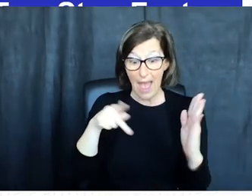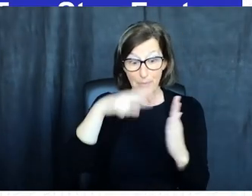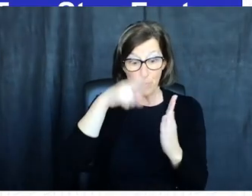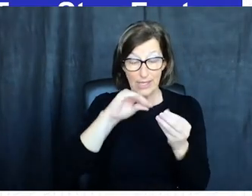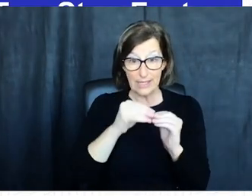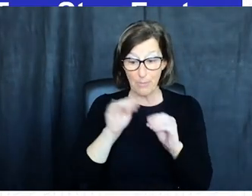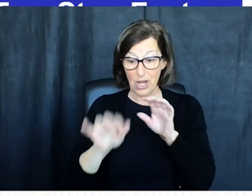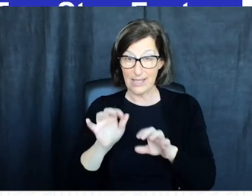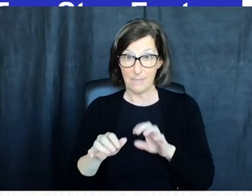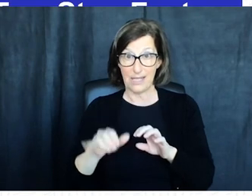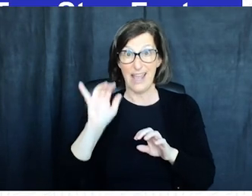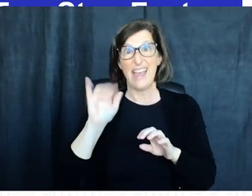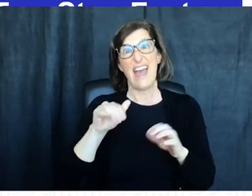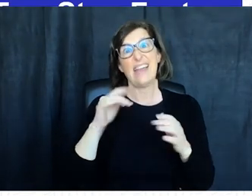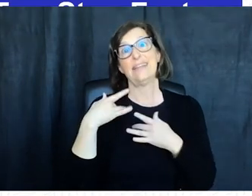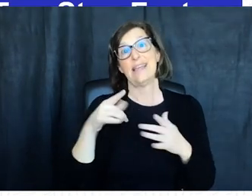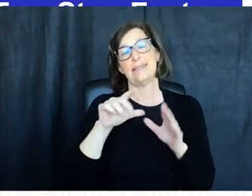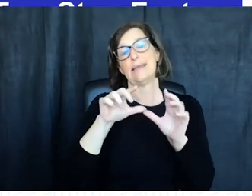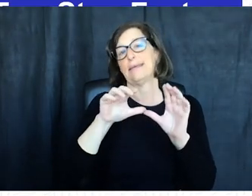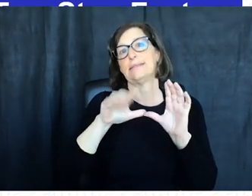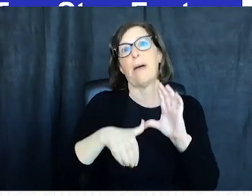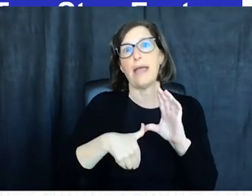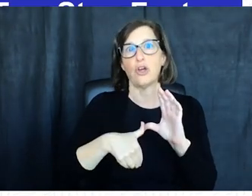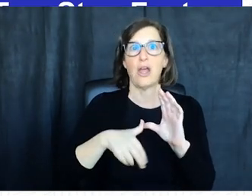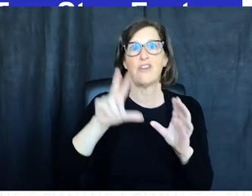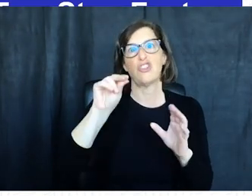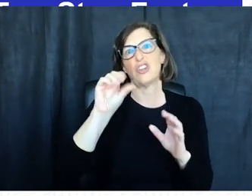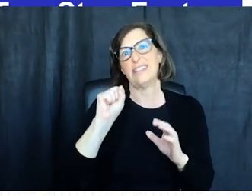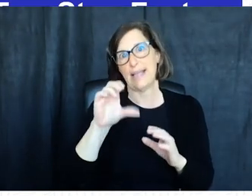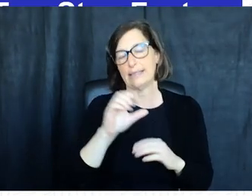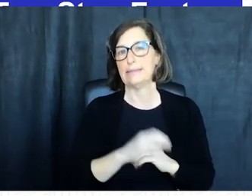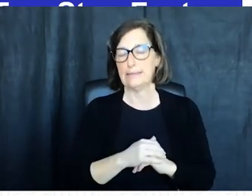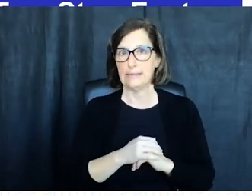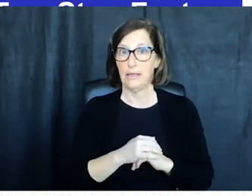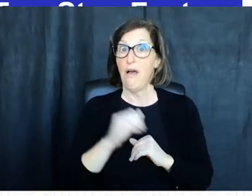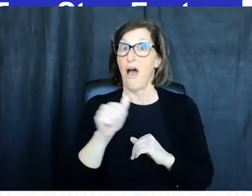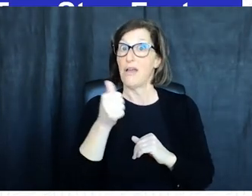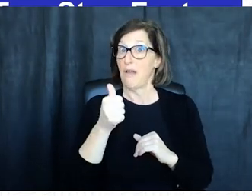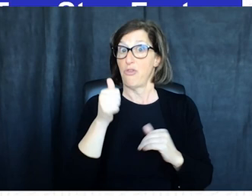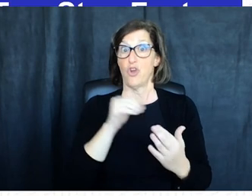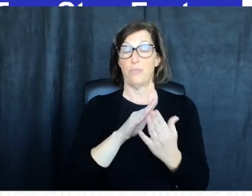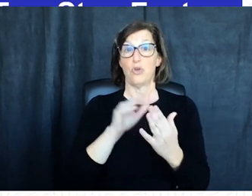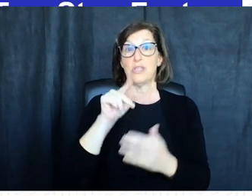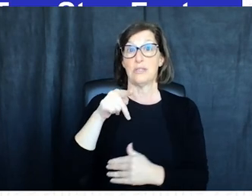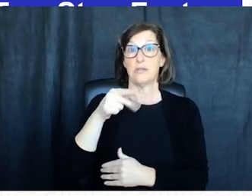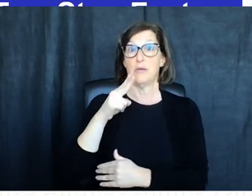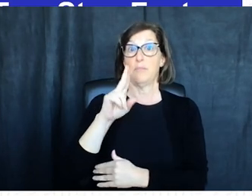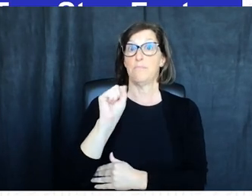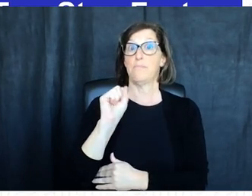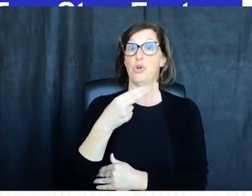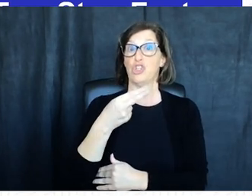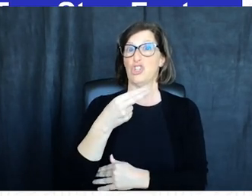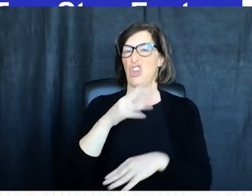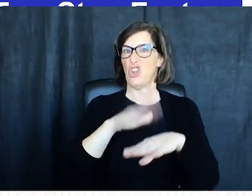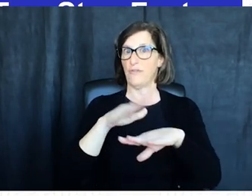read the number and type it into your website these codes usually expire every 30 or 60 seconds another common mechanism is a push notification